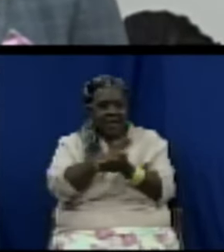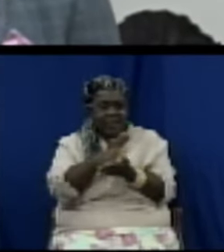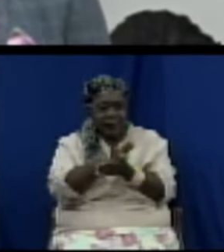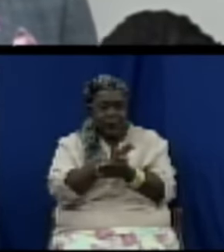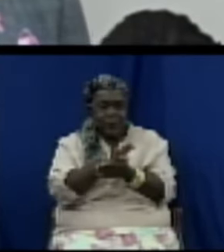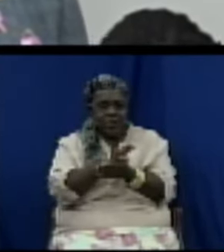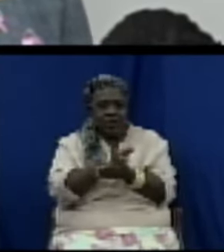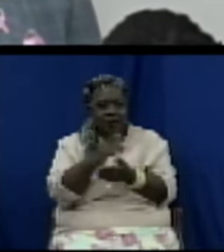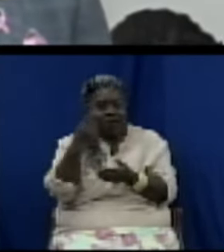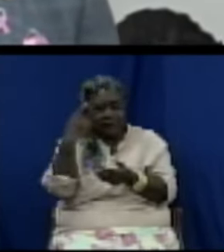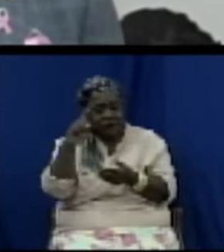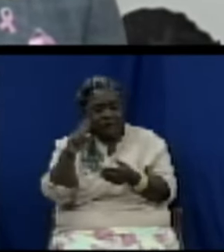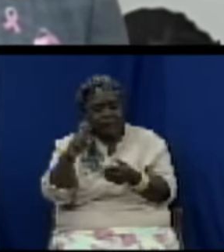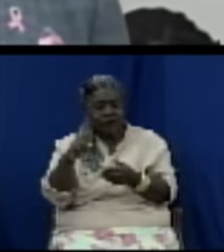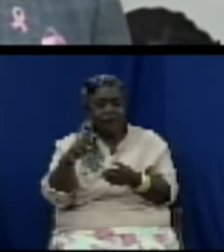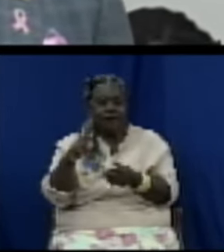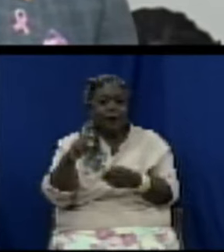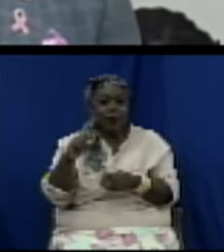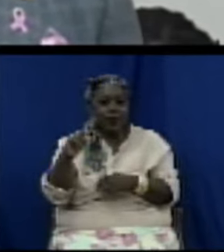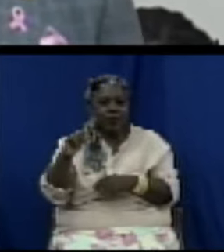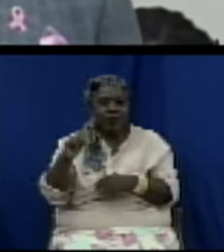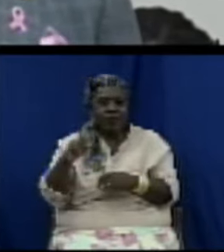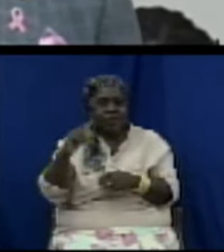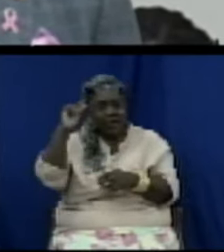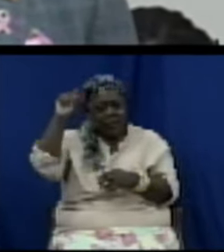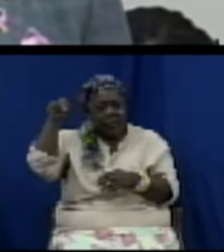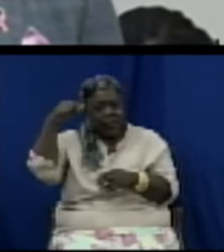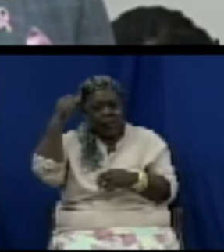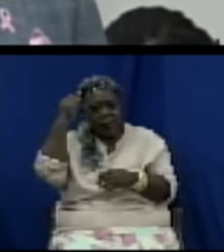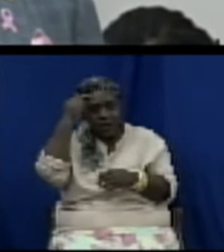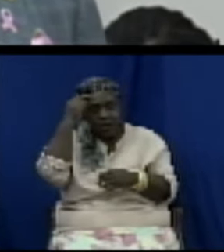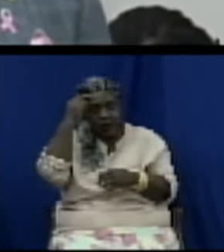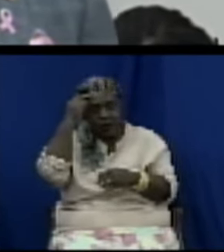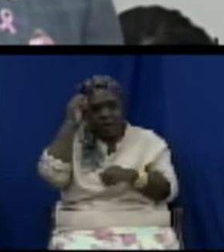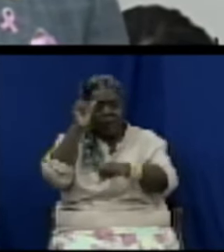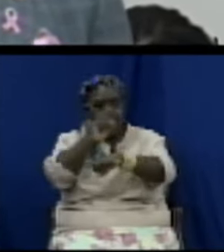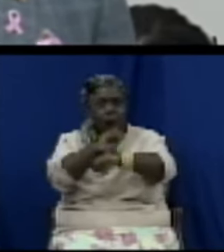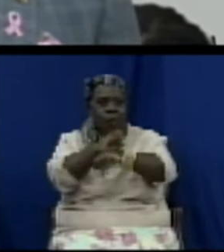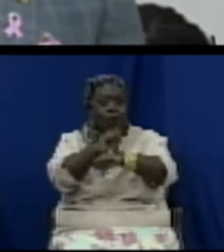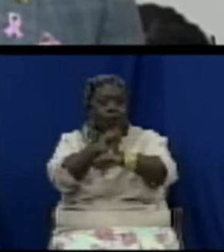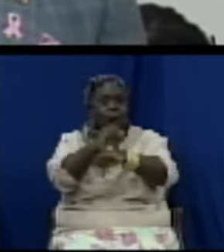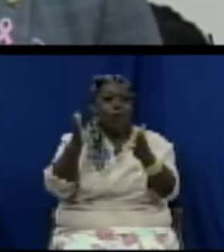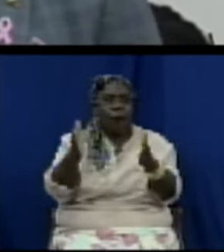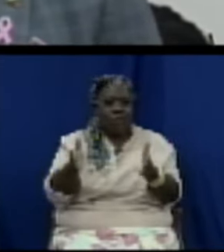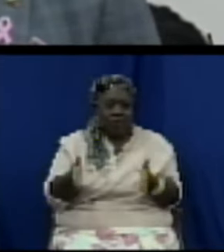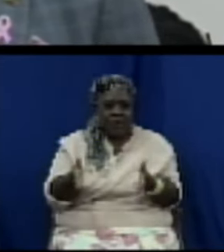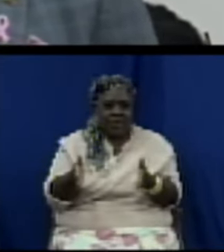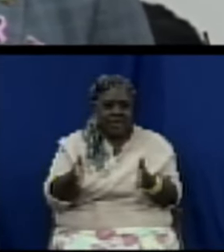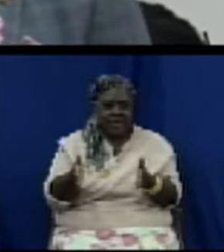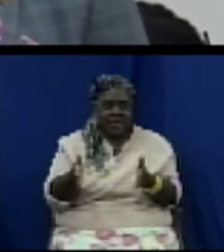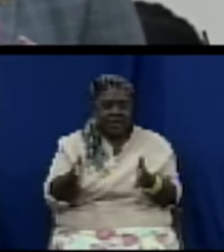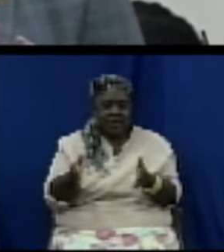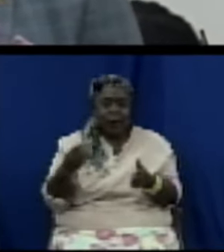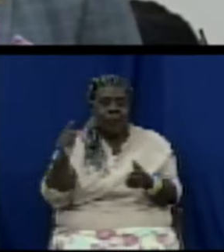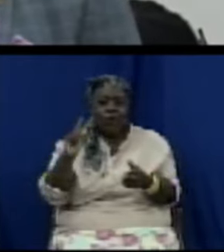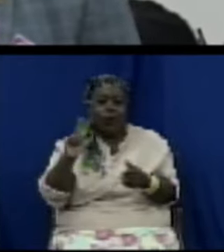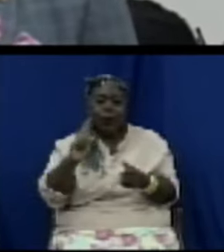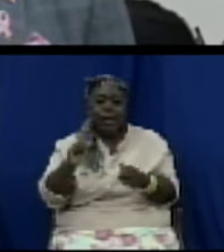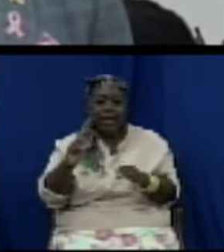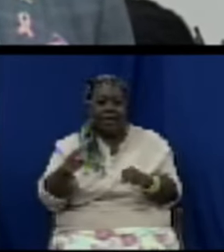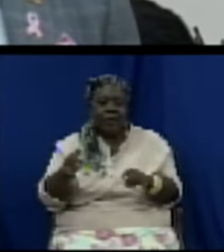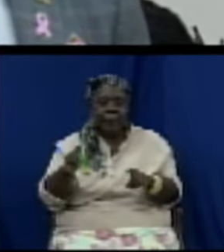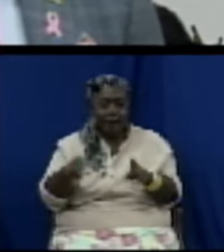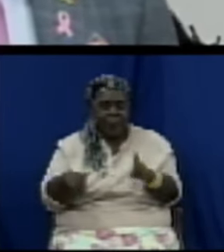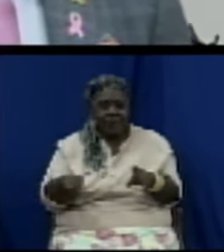the training that civil servants have to go through to be a part of the civil service and that type of training would result